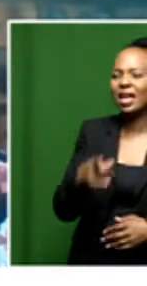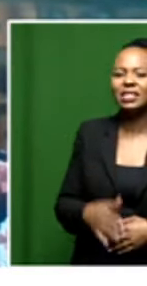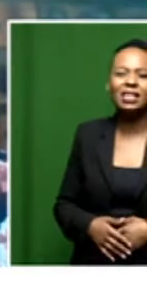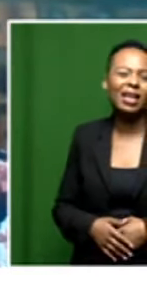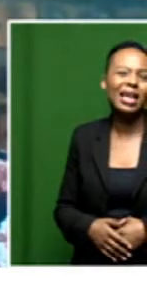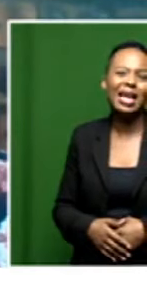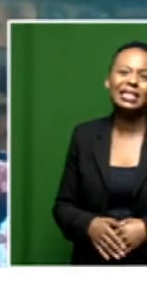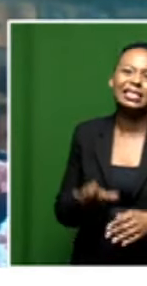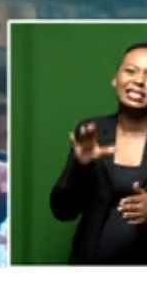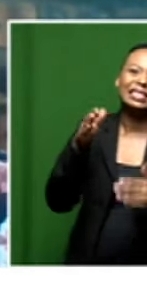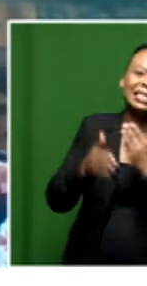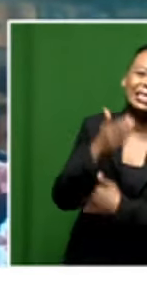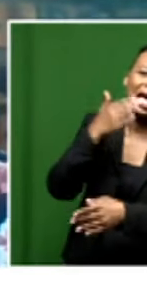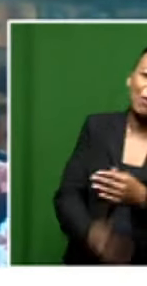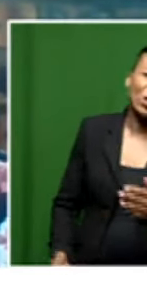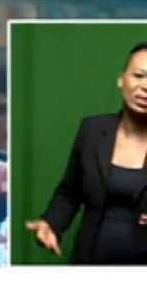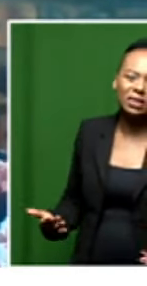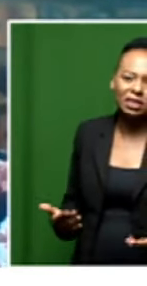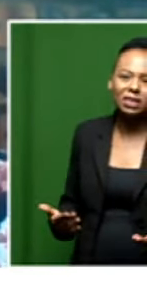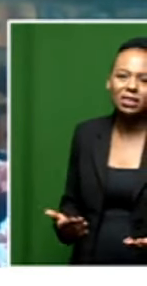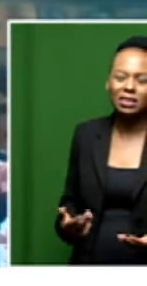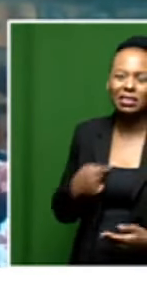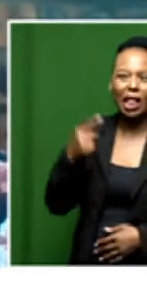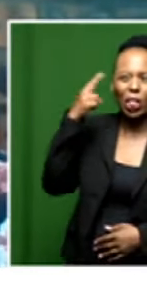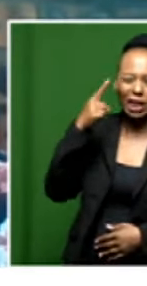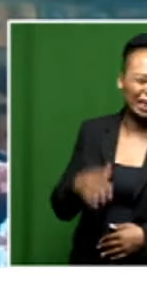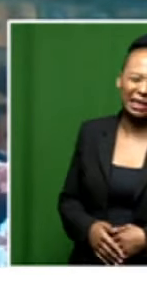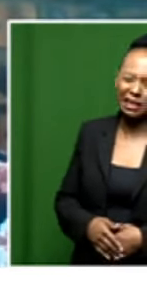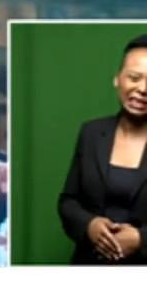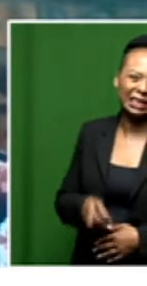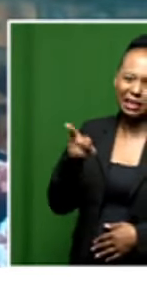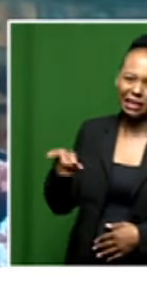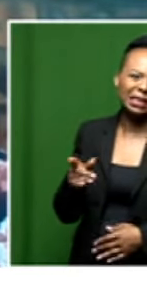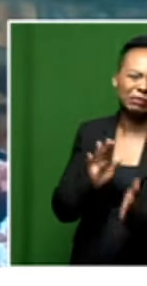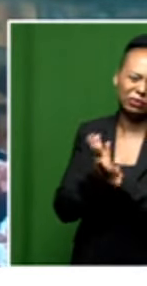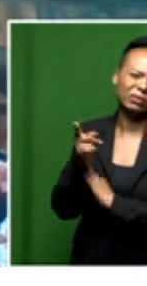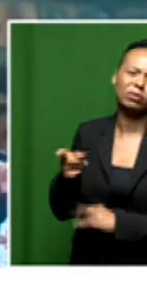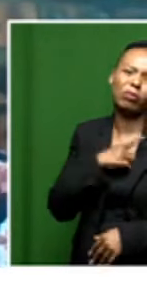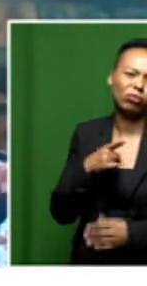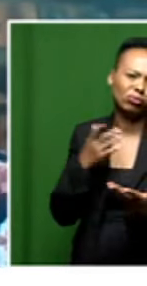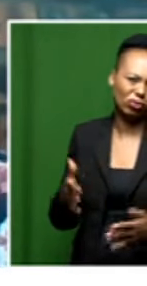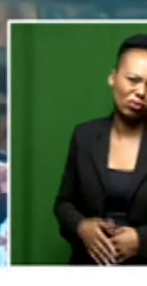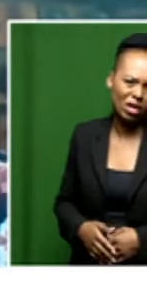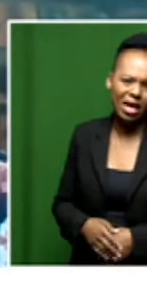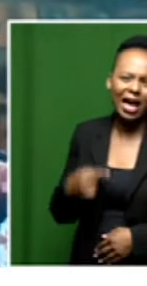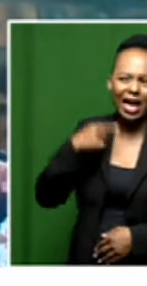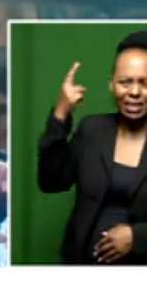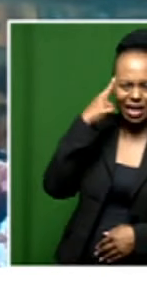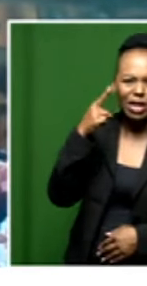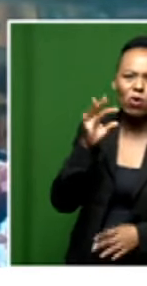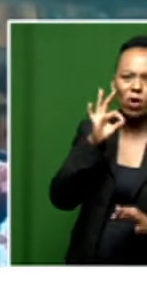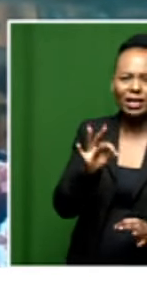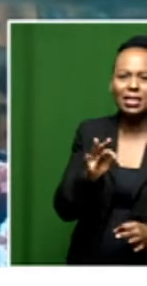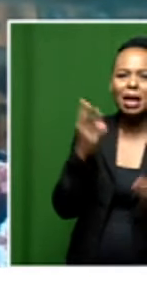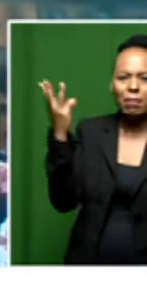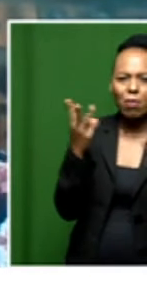I found that very, you know, disparaging, as it were, because it suggests that they can't do anything. Yet, I suppose the correct term should be people